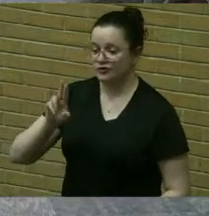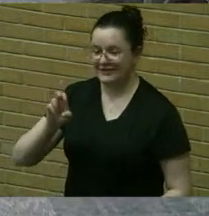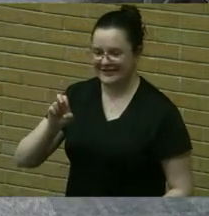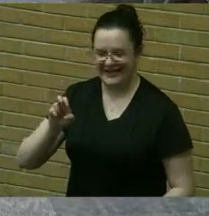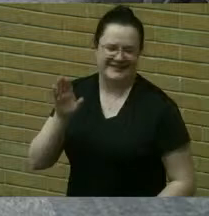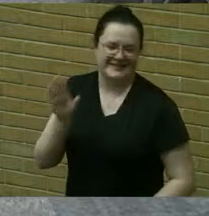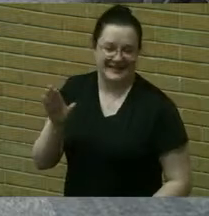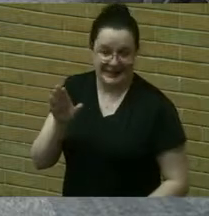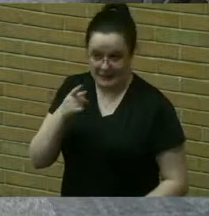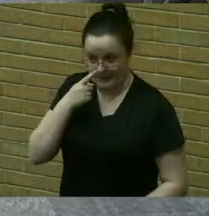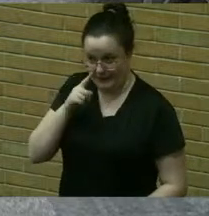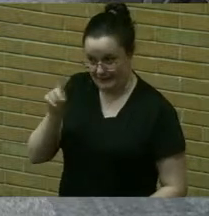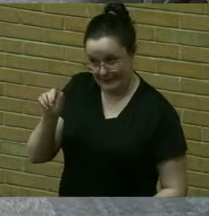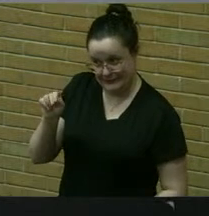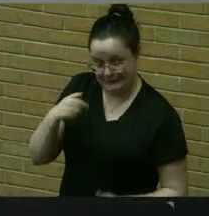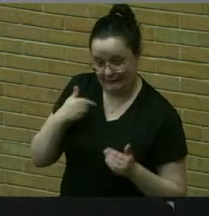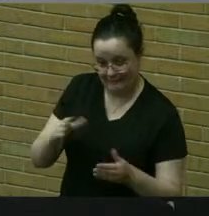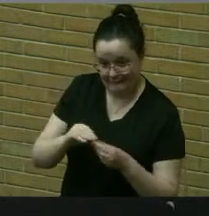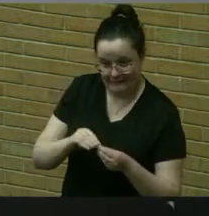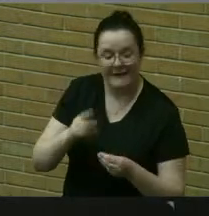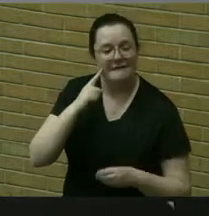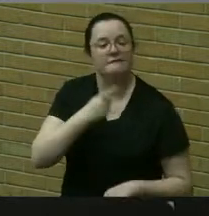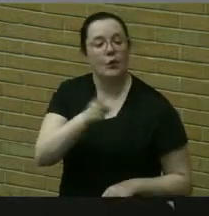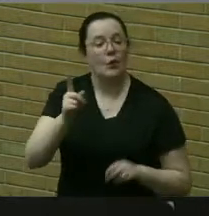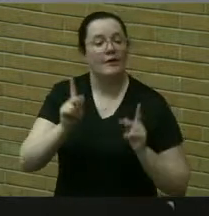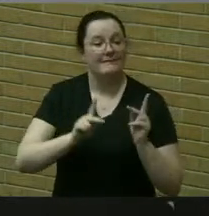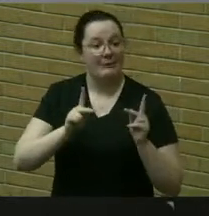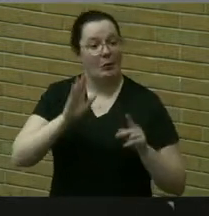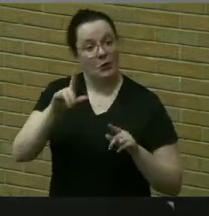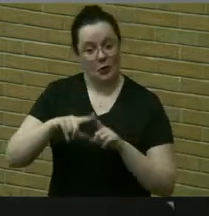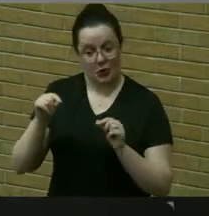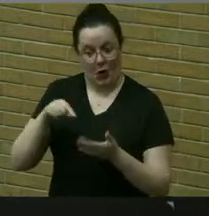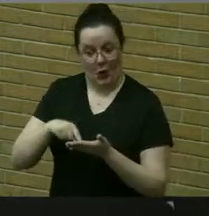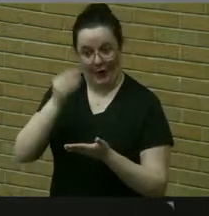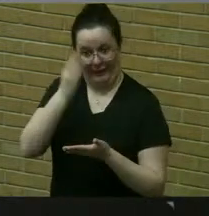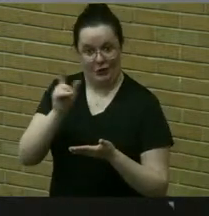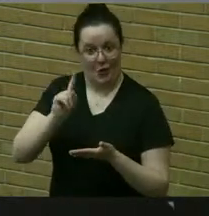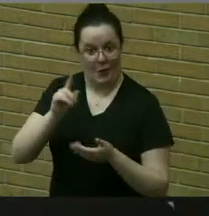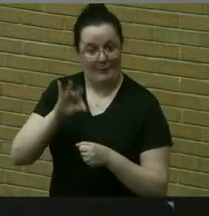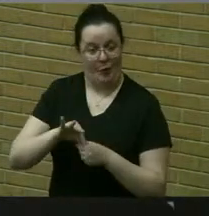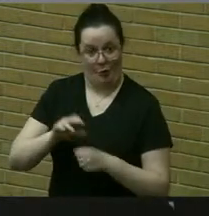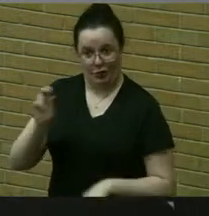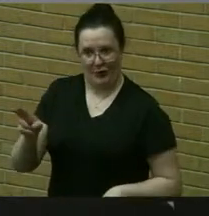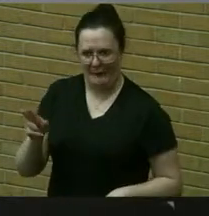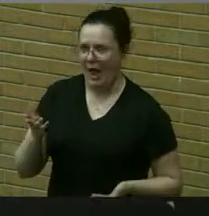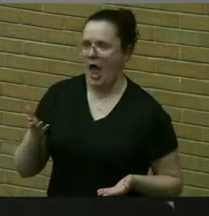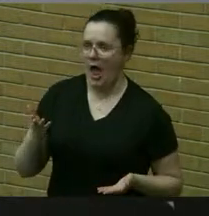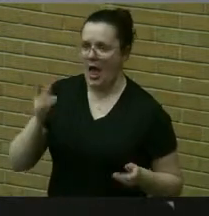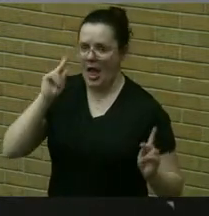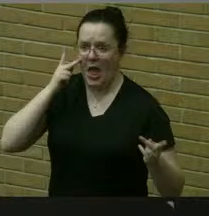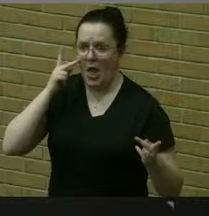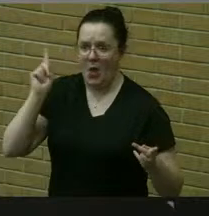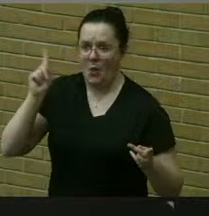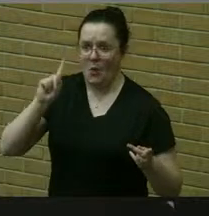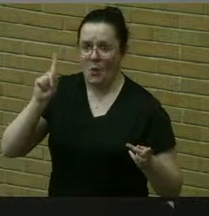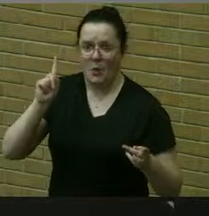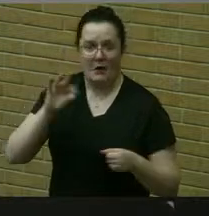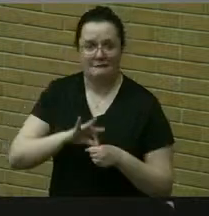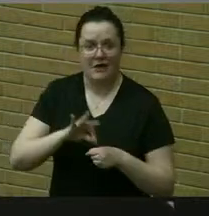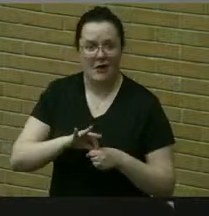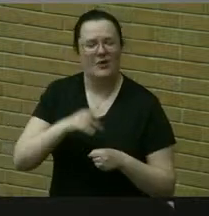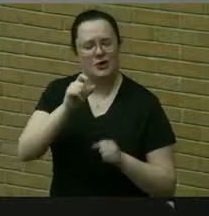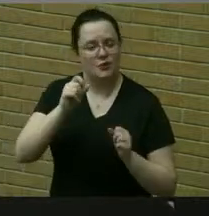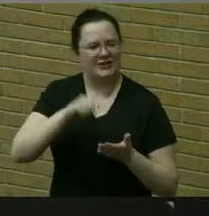who did throw out their um postcard they can check their polling site um confirm if it's the same or if it changed at